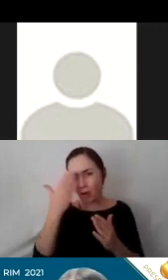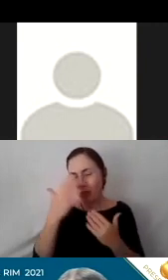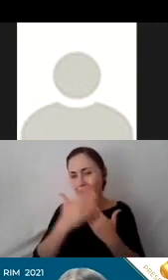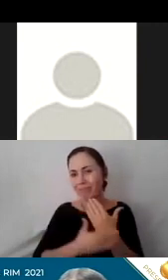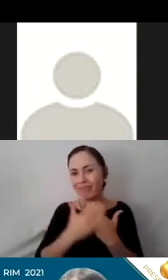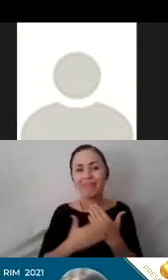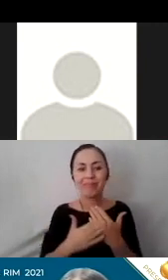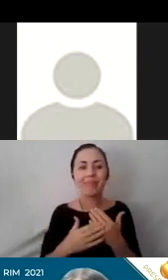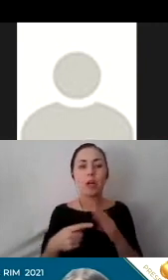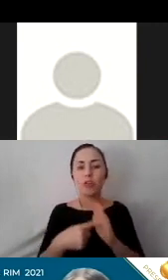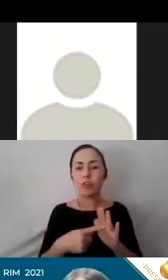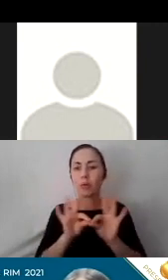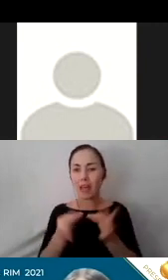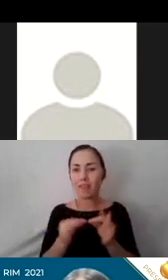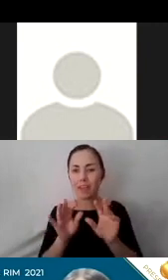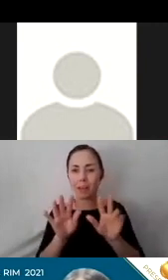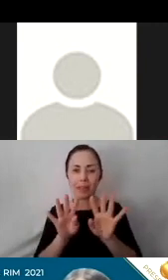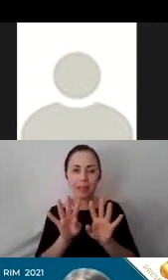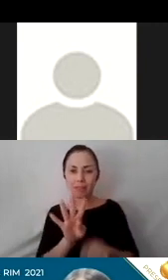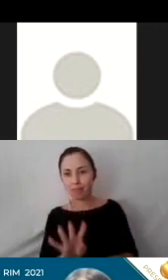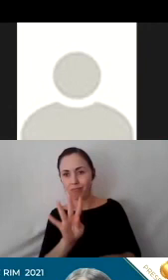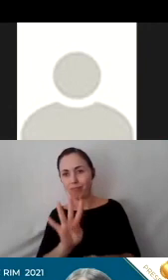with a silhouette image of a family holding hands.